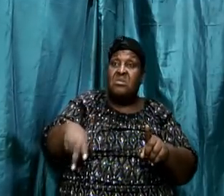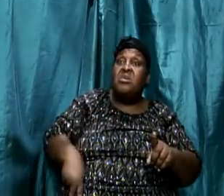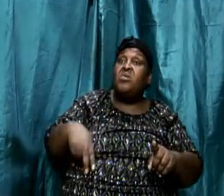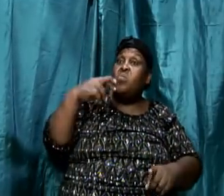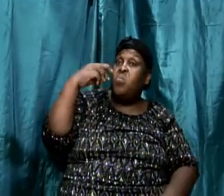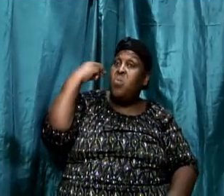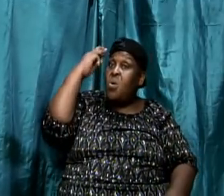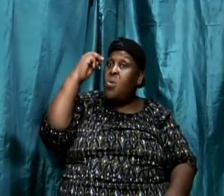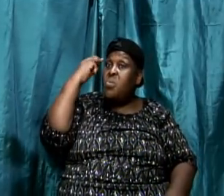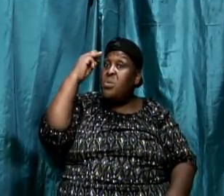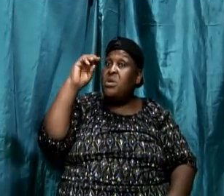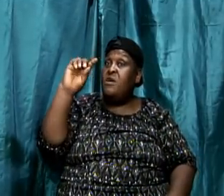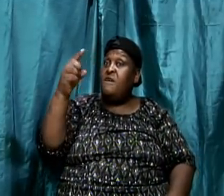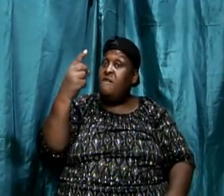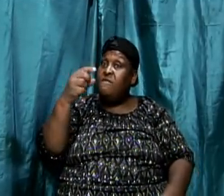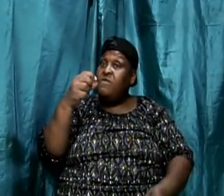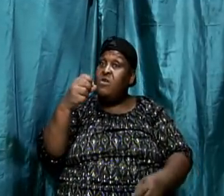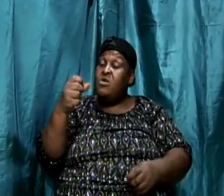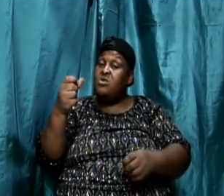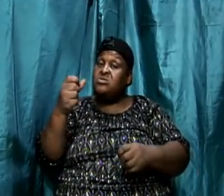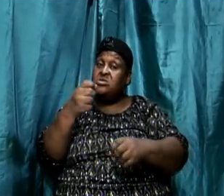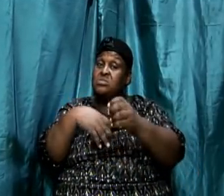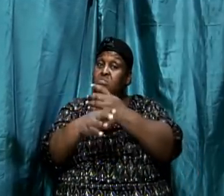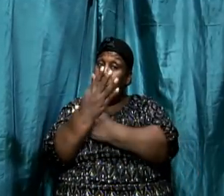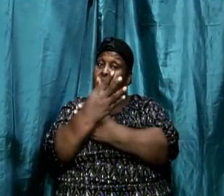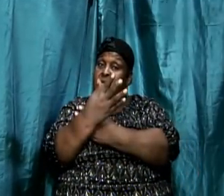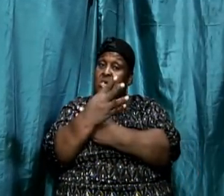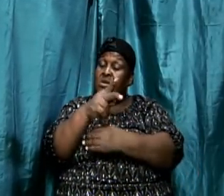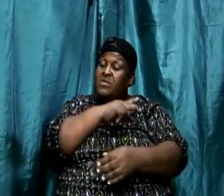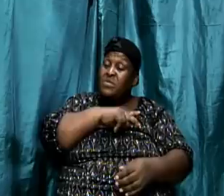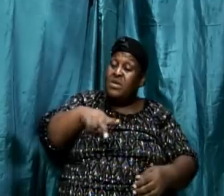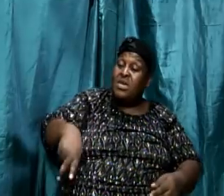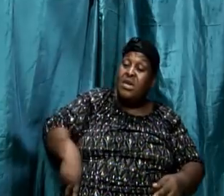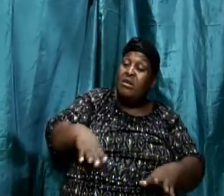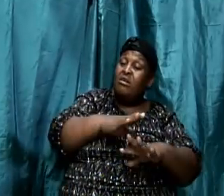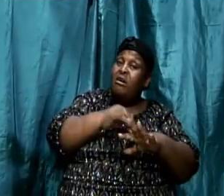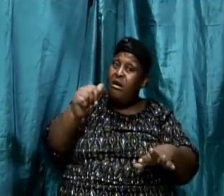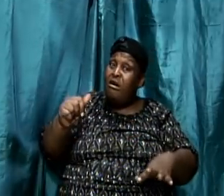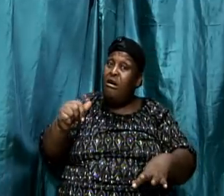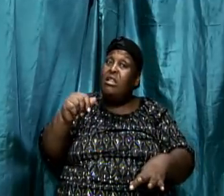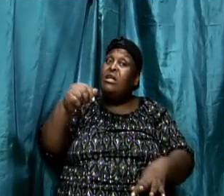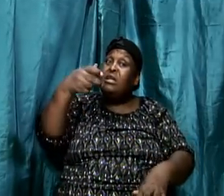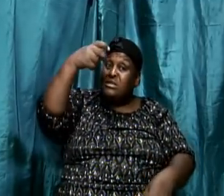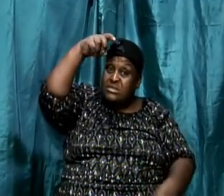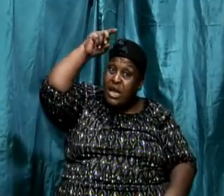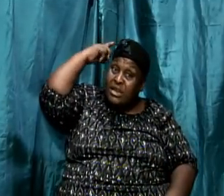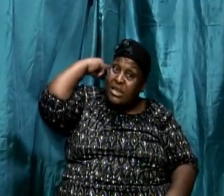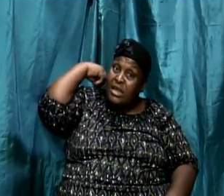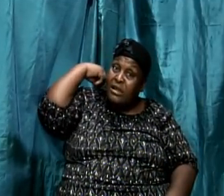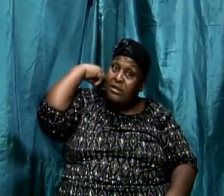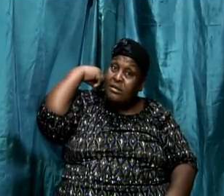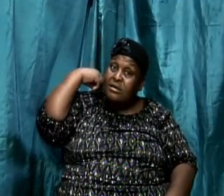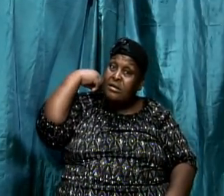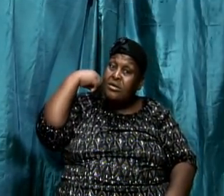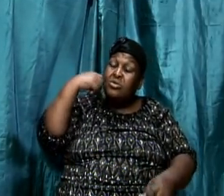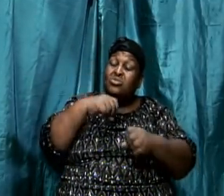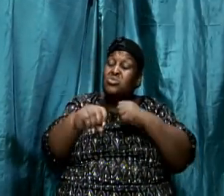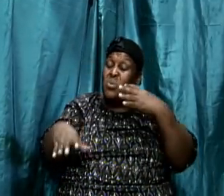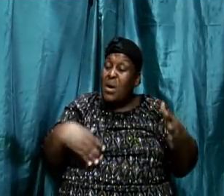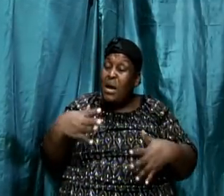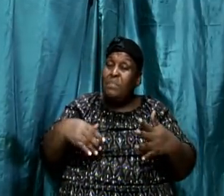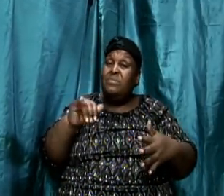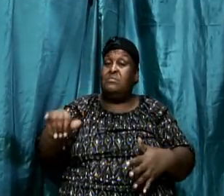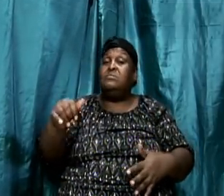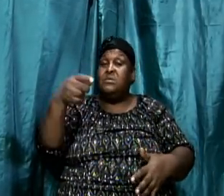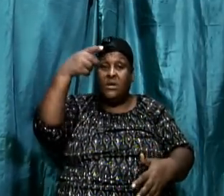As a matter of fact, the first man, the king got and called for his friend Daniel and he was so happy when he saw that Daniel was still alive. But